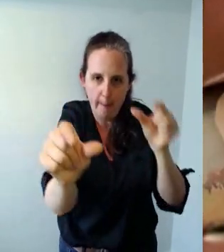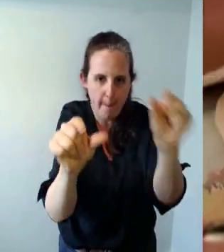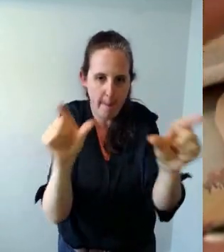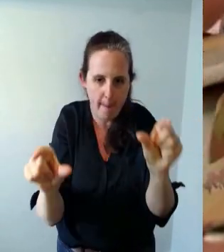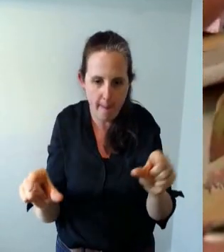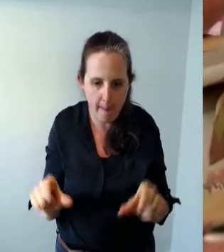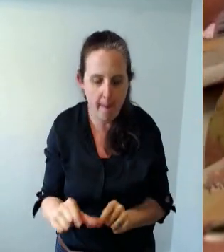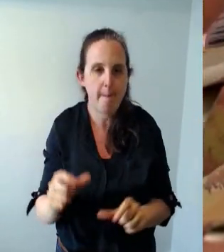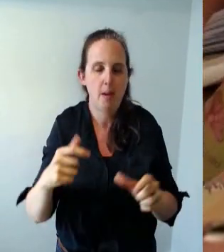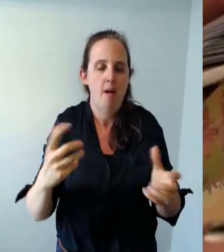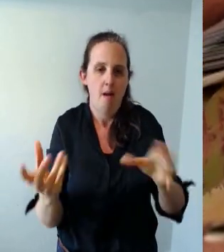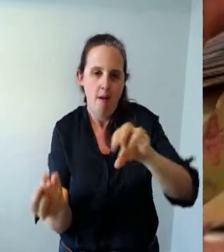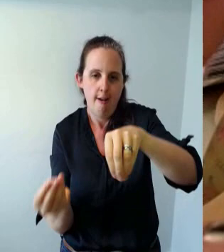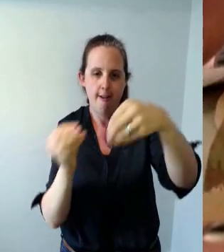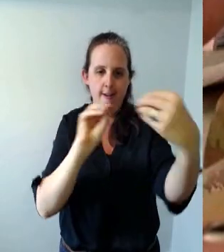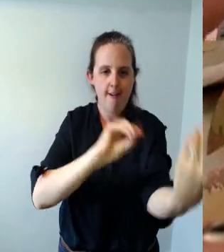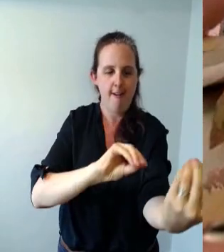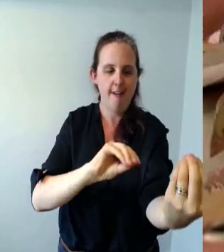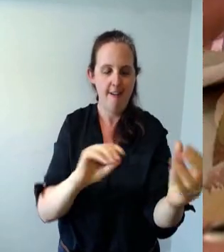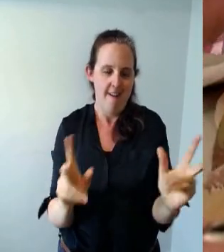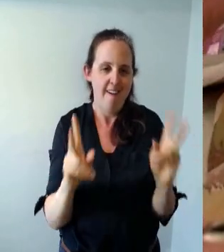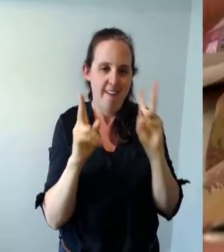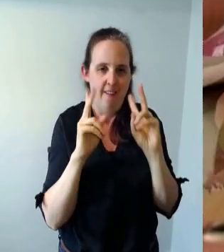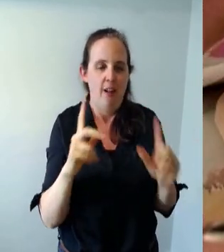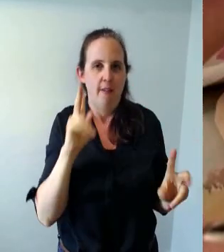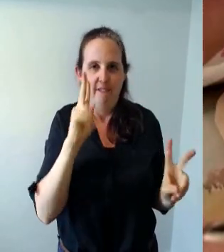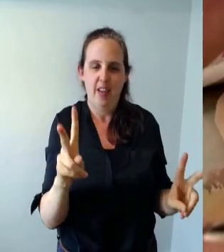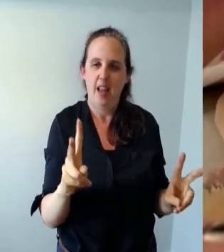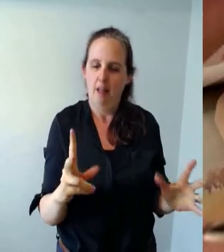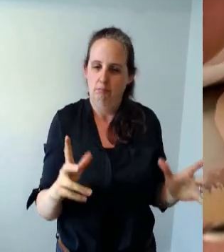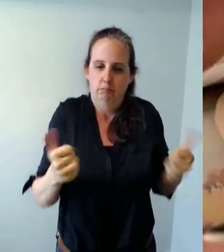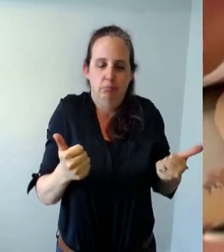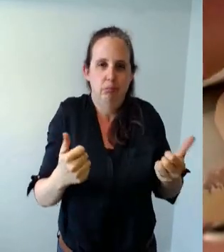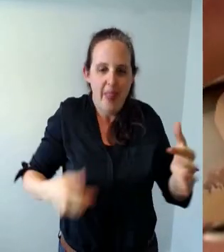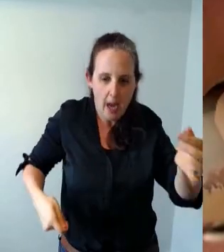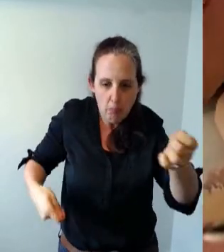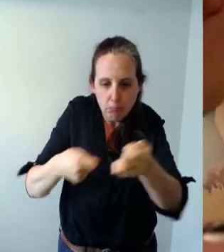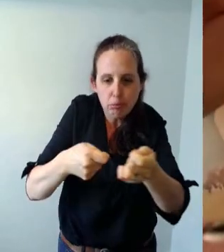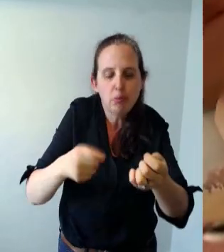and attach them onto a barbecue skewer